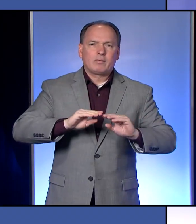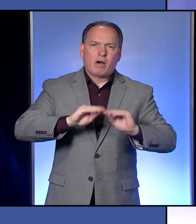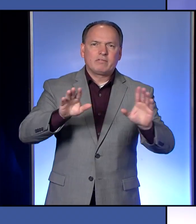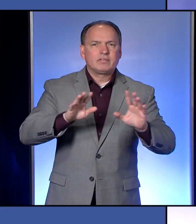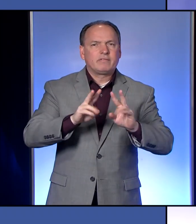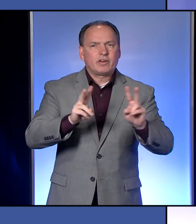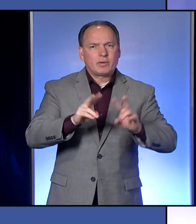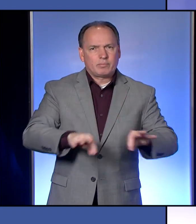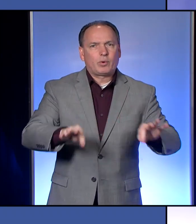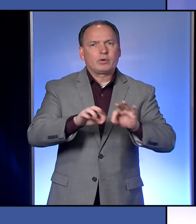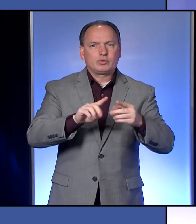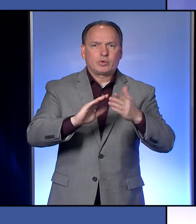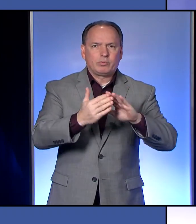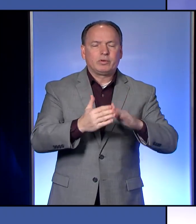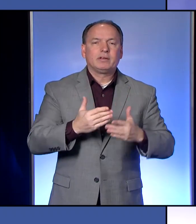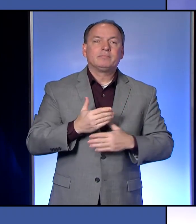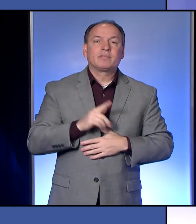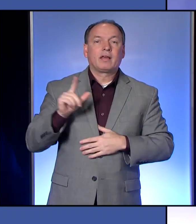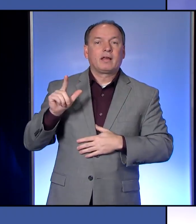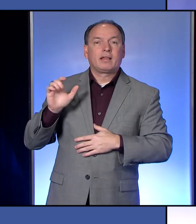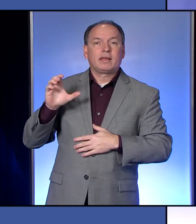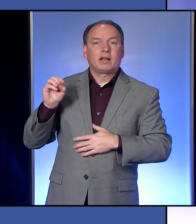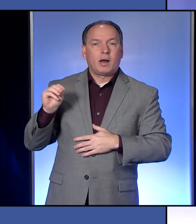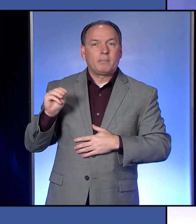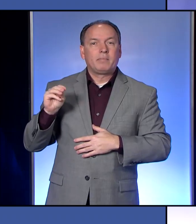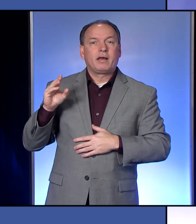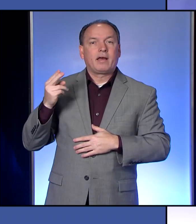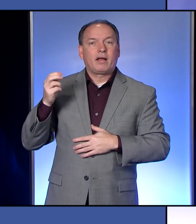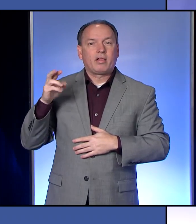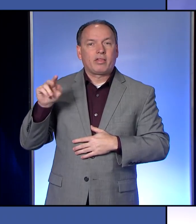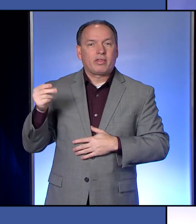community. LECOM Health, Monsignor David Rubino.